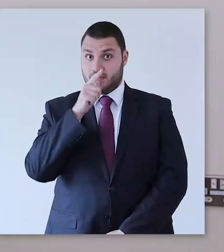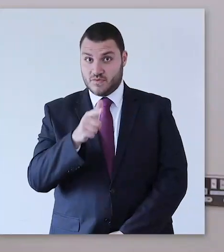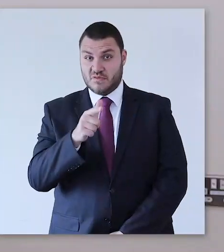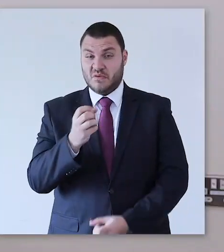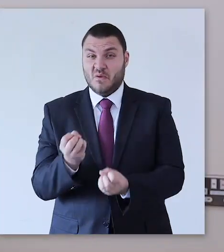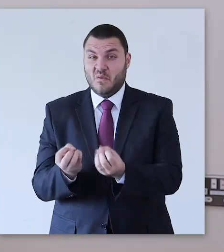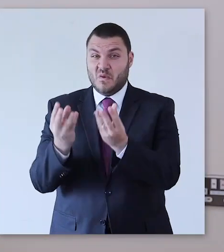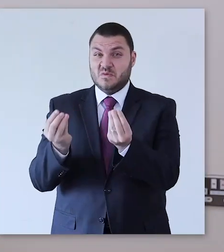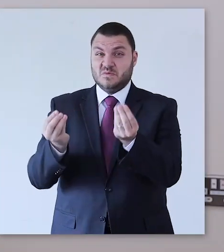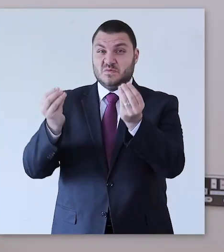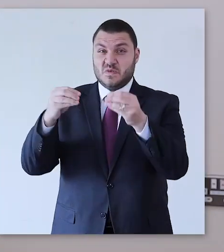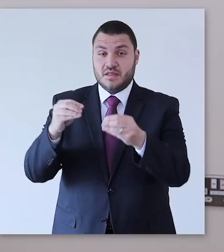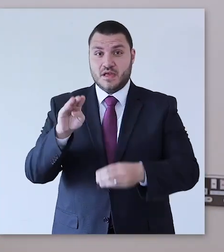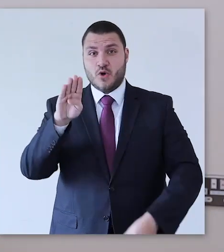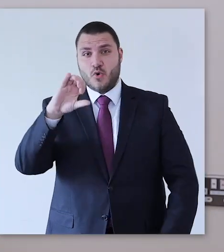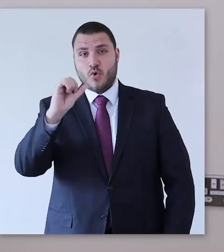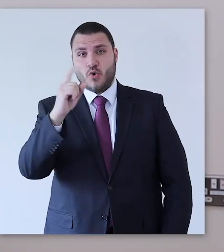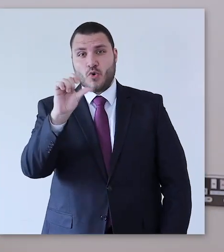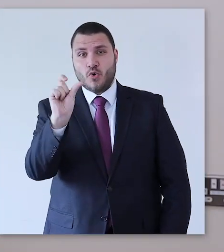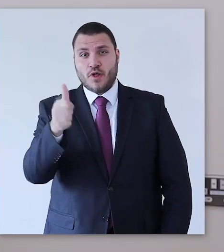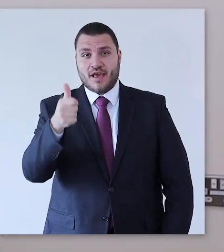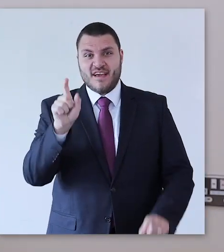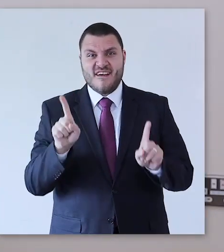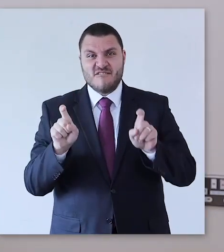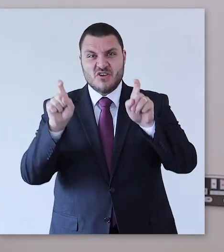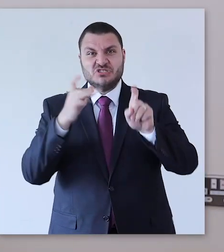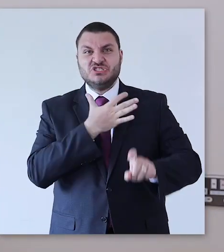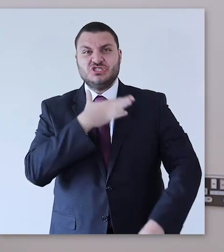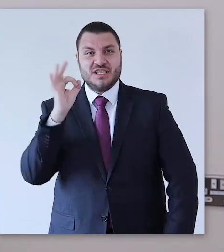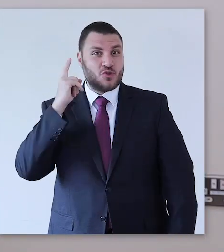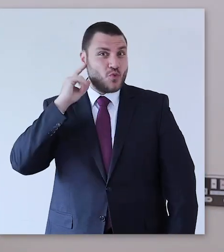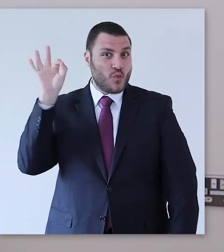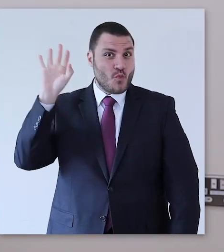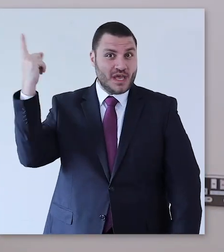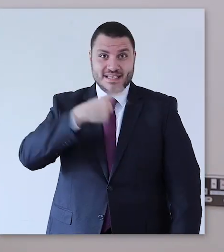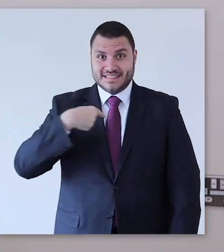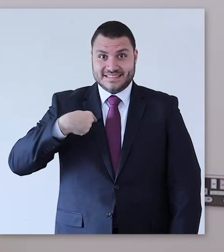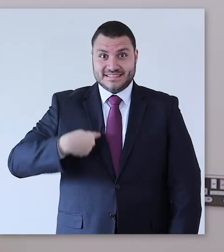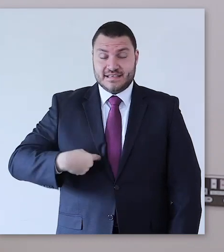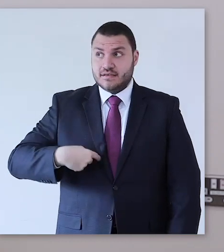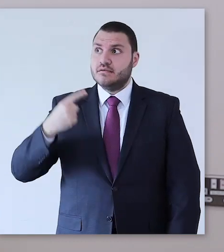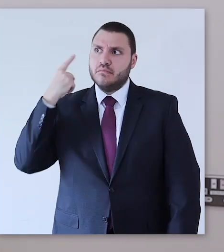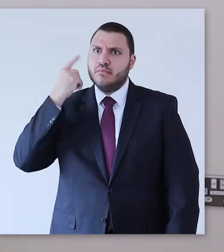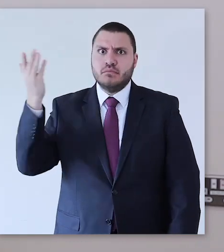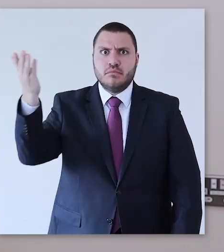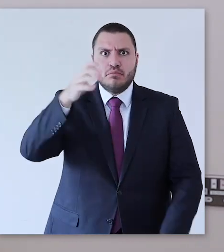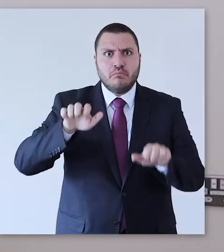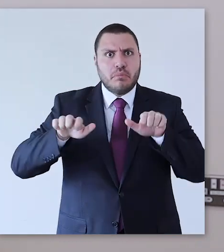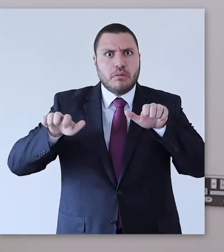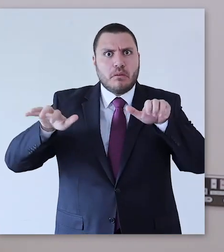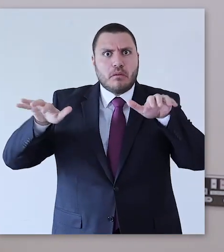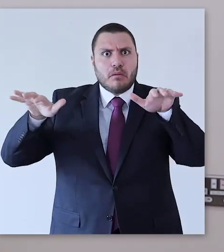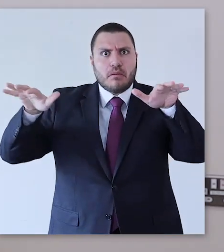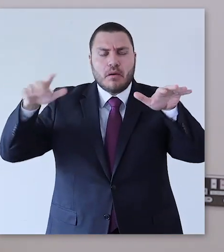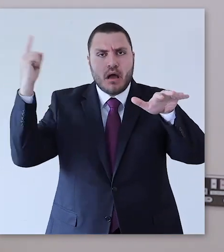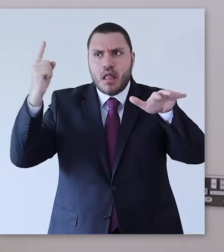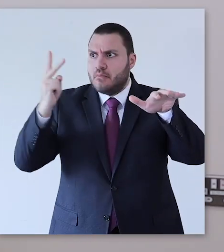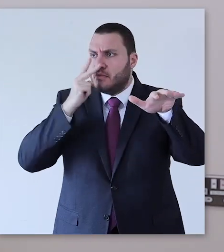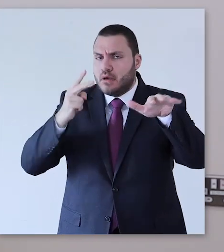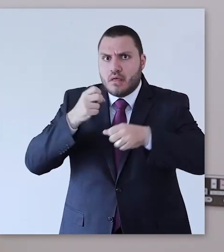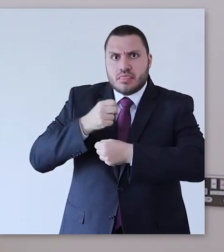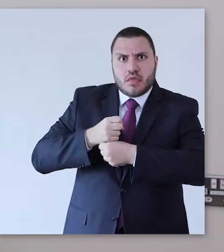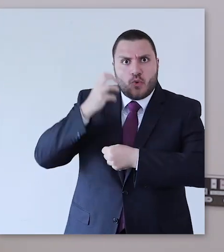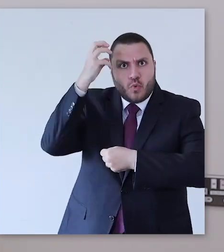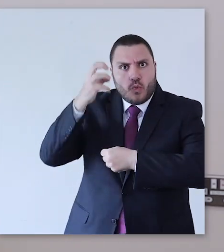The new coronavirus that caused an epidemic in China is gaining